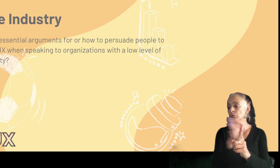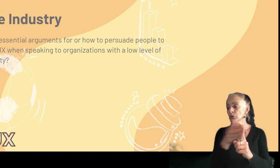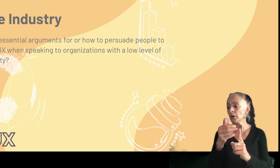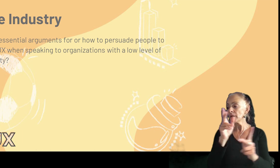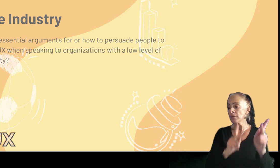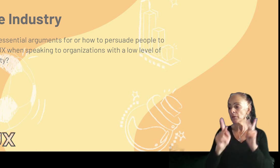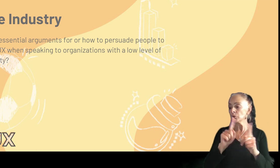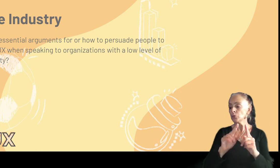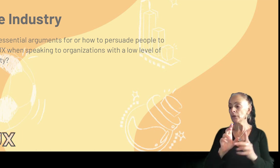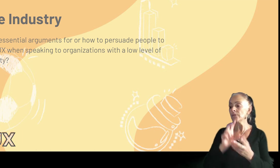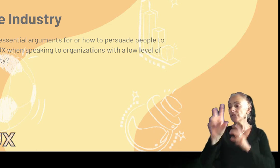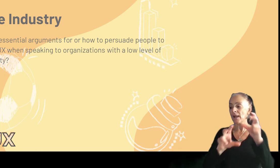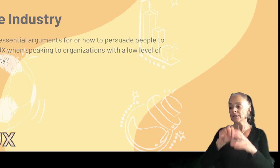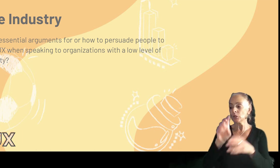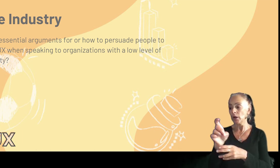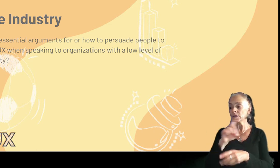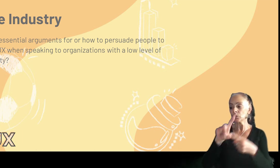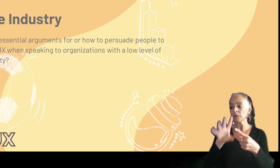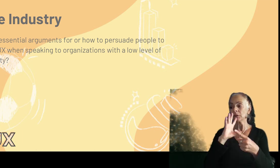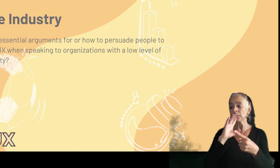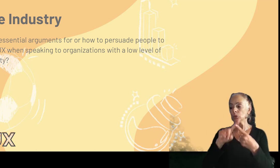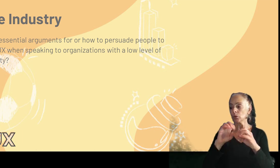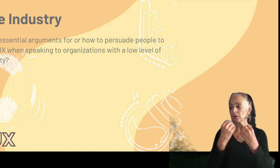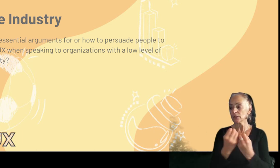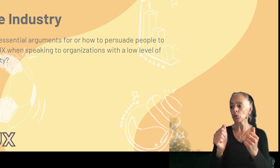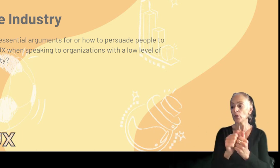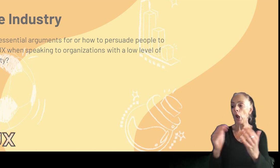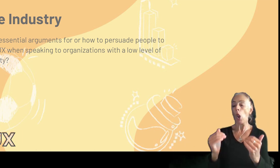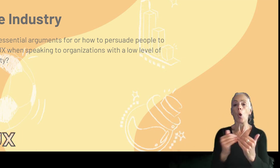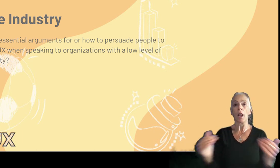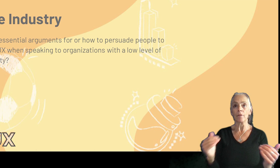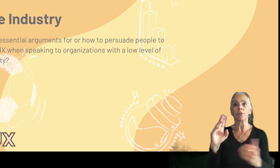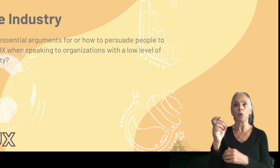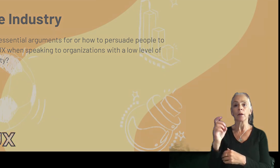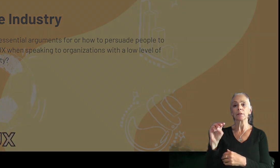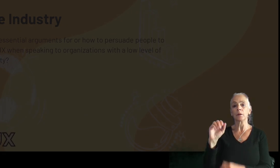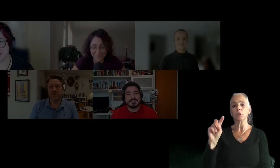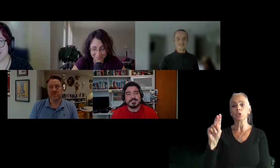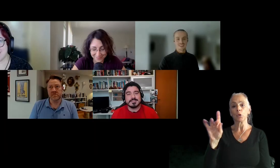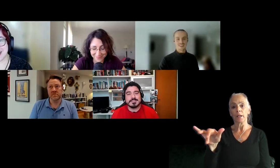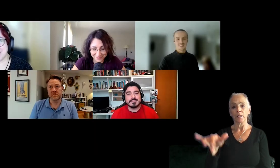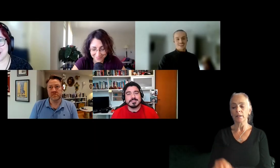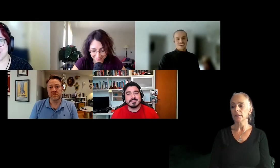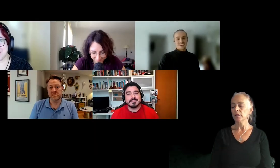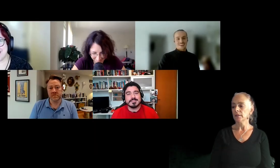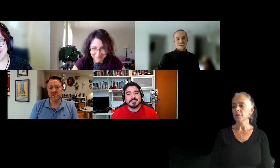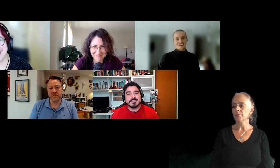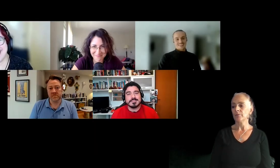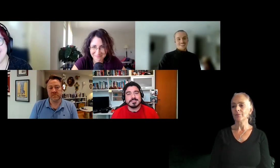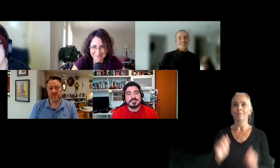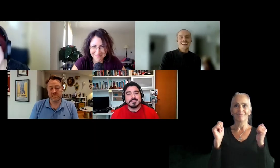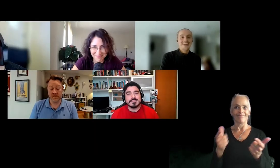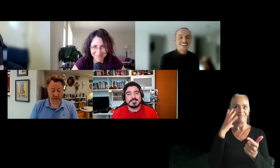invest in UX when speaking to organizations with a low level of UX maturity? I think all of us been